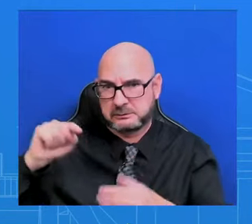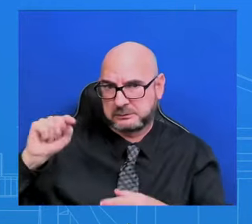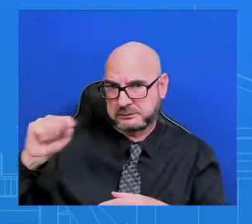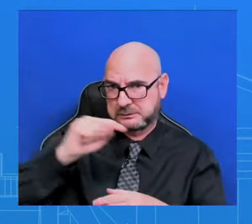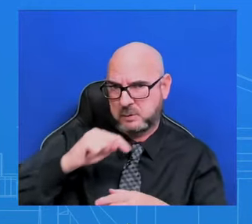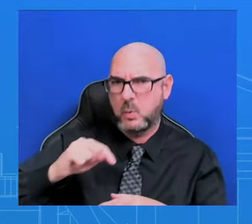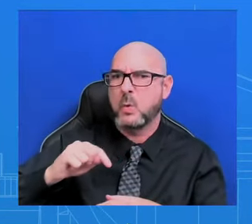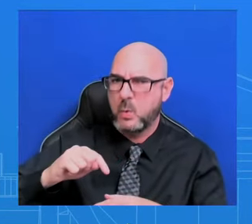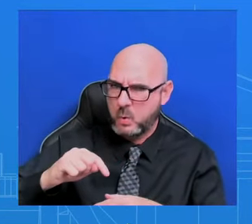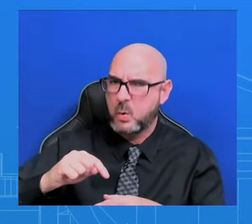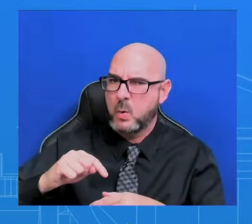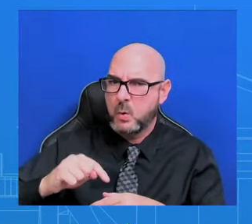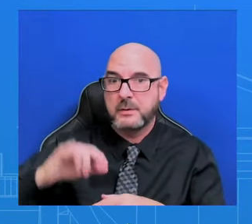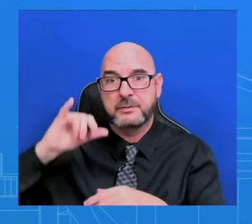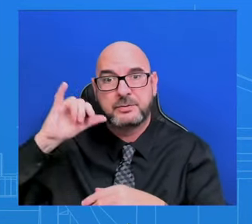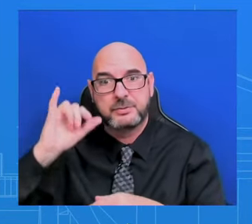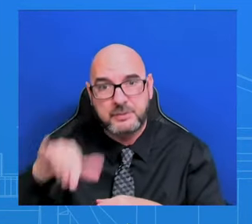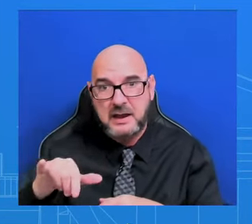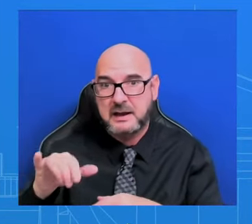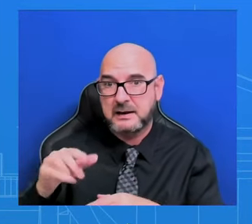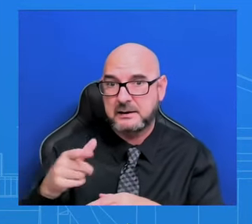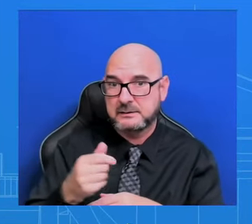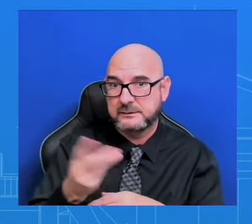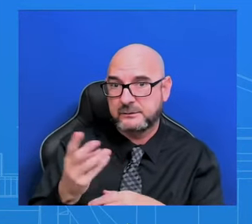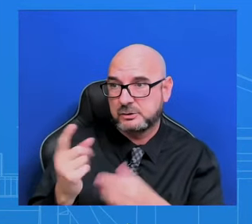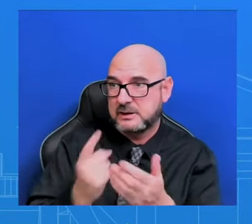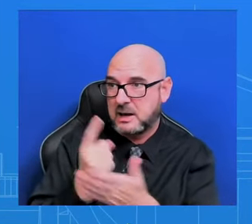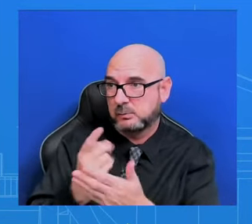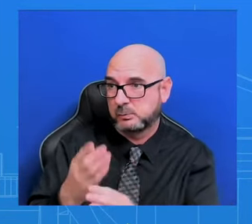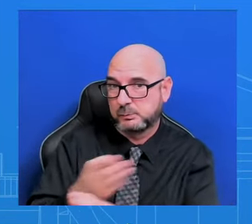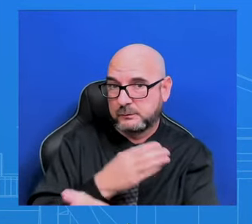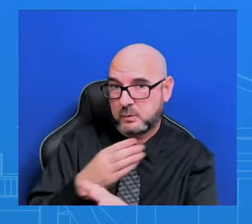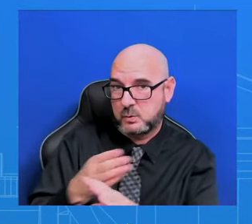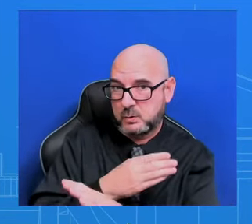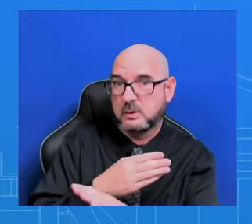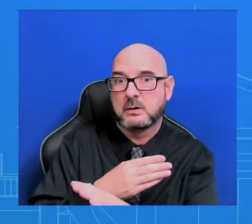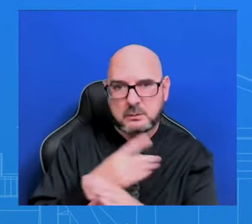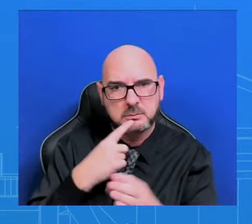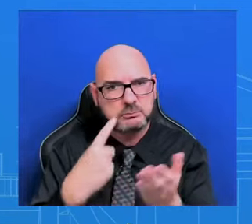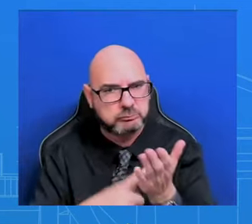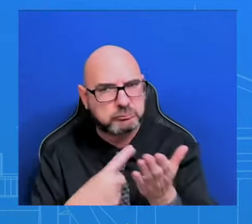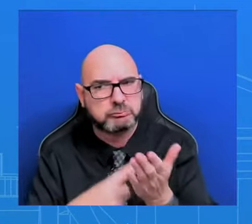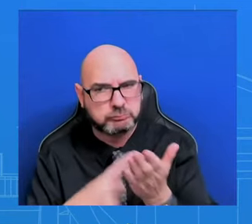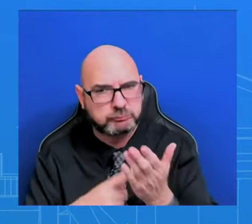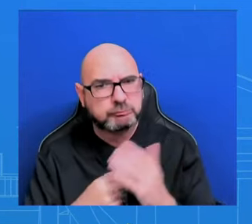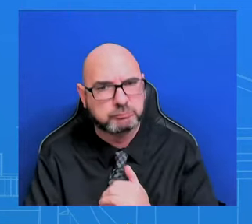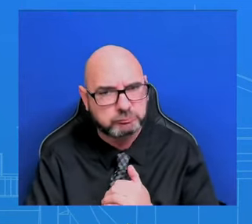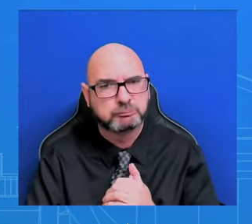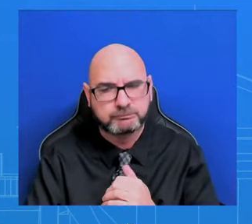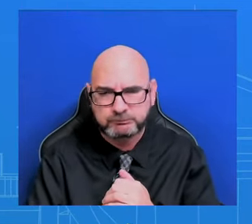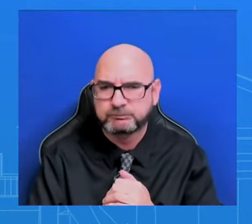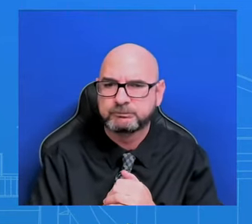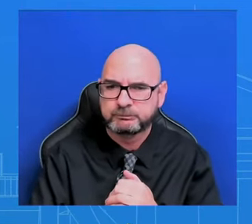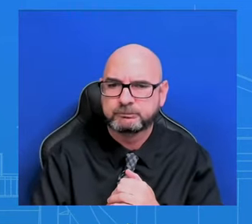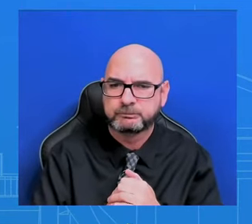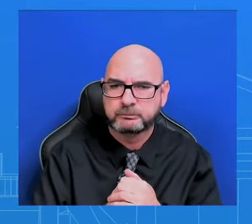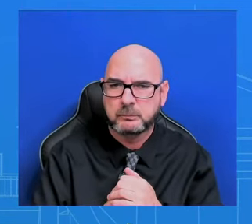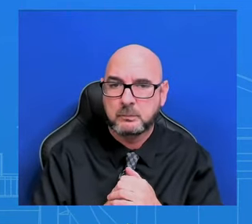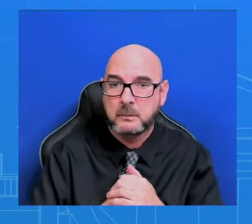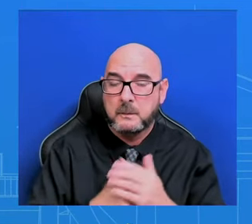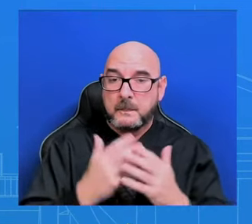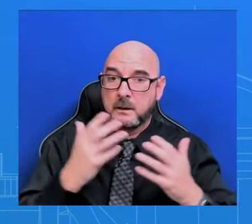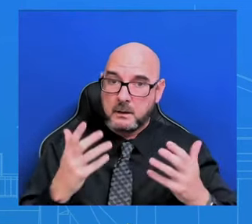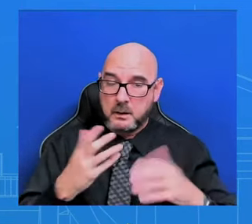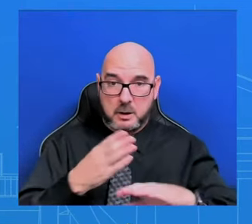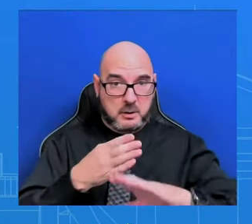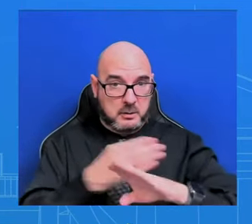advance, a few hours in advance of the strikes that we actually took. And we always read out his calls with foreign counterparts, so it's